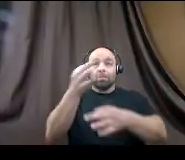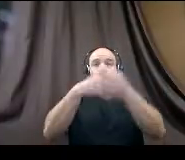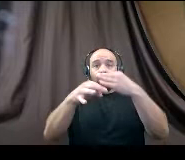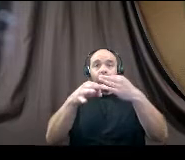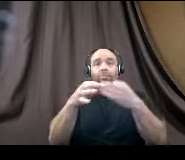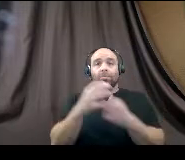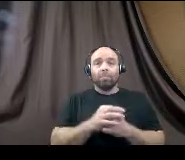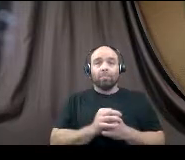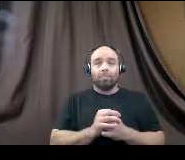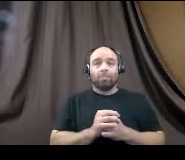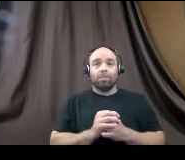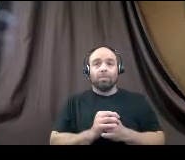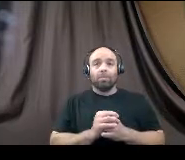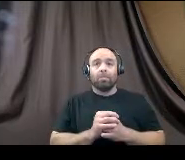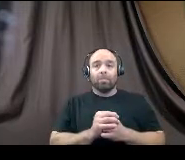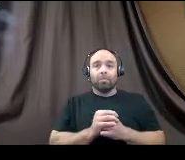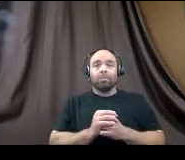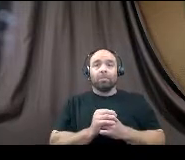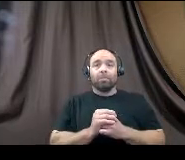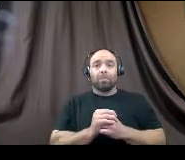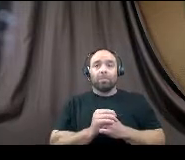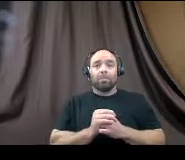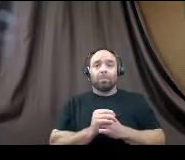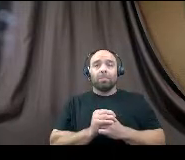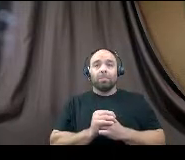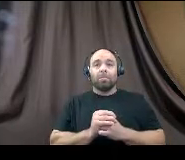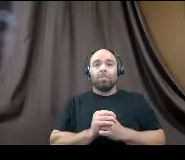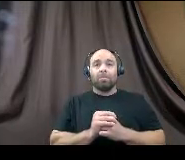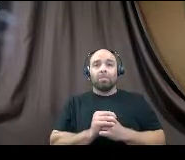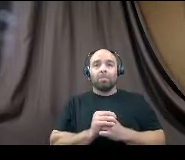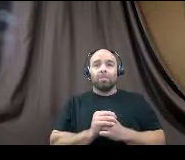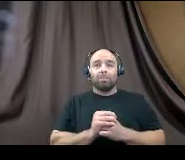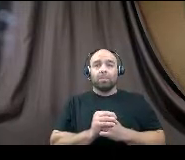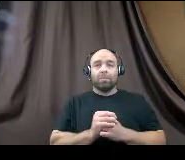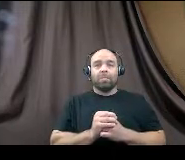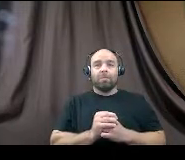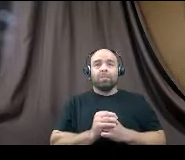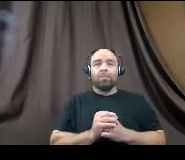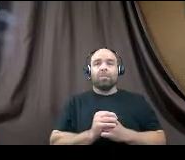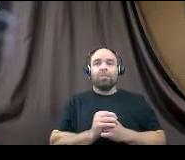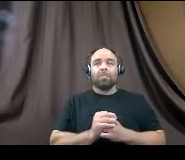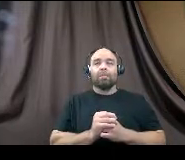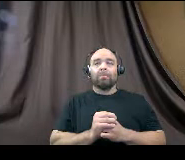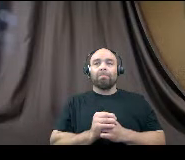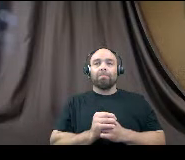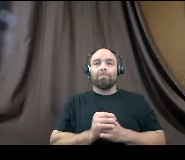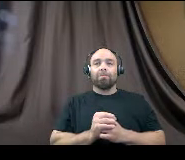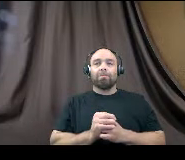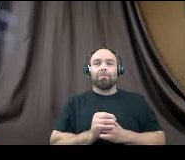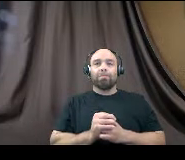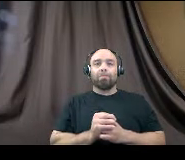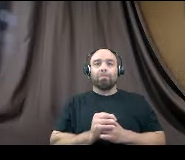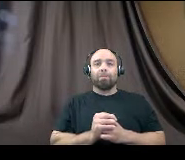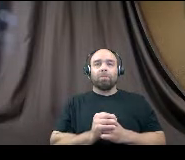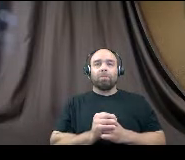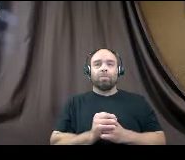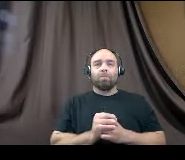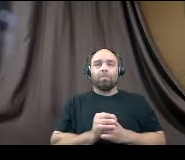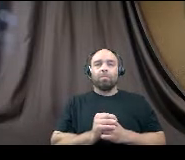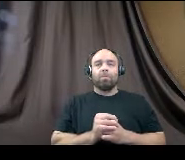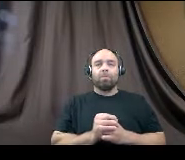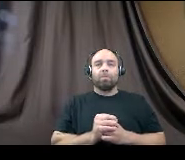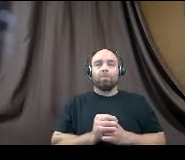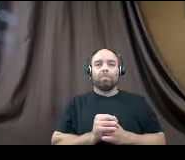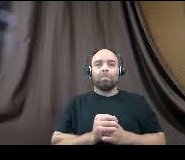experienced a decrease in income this is very common so if your income has decreased what you want to do is reach out to your financial aid